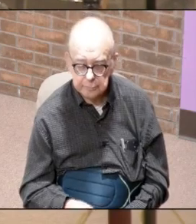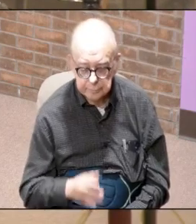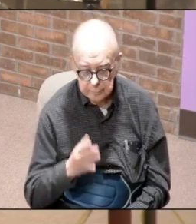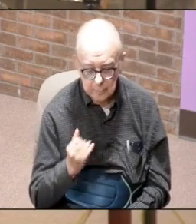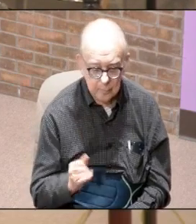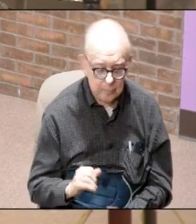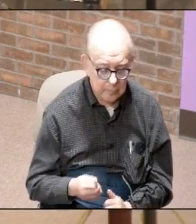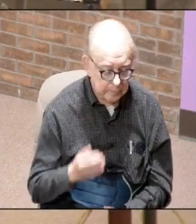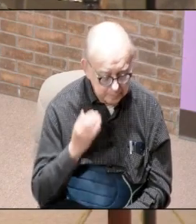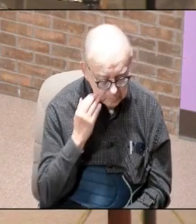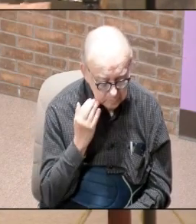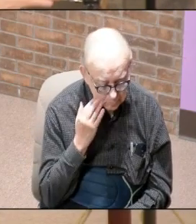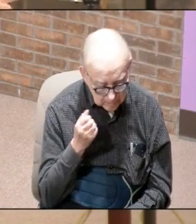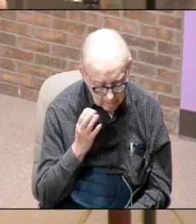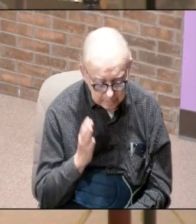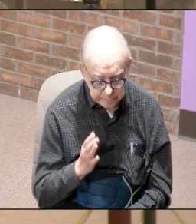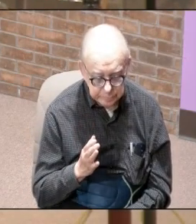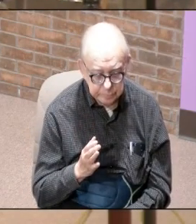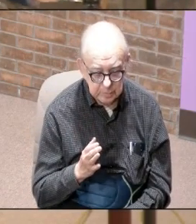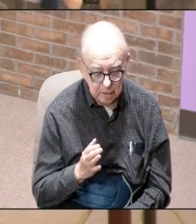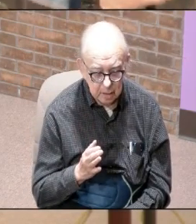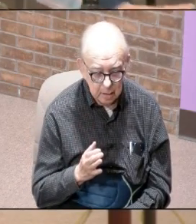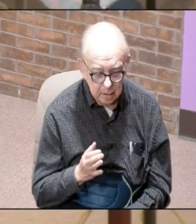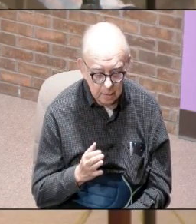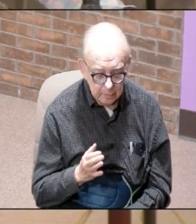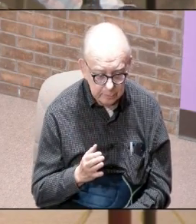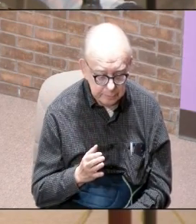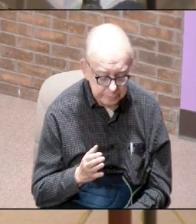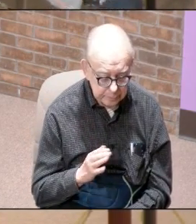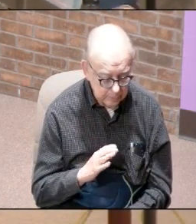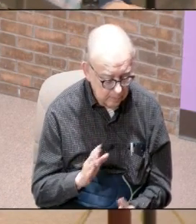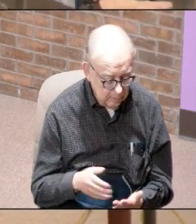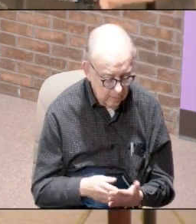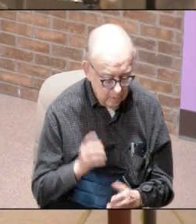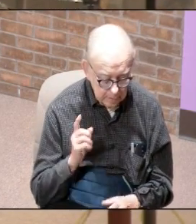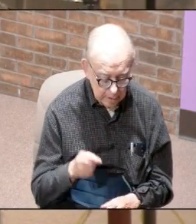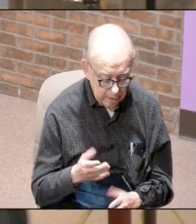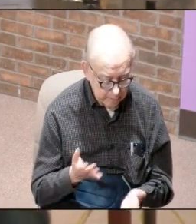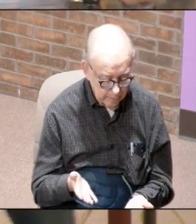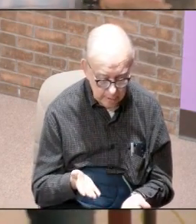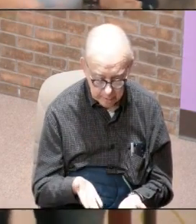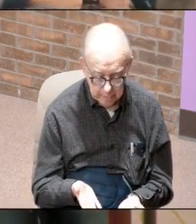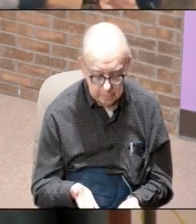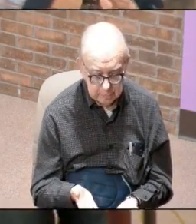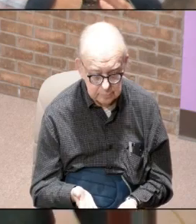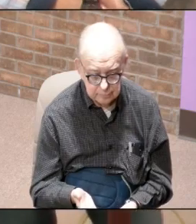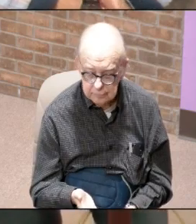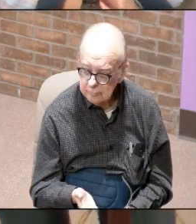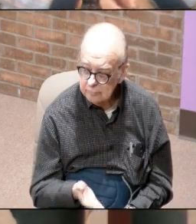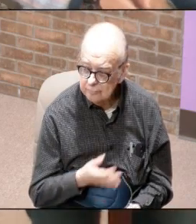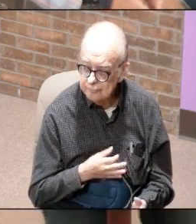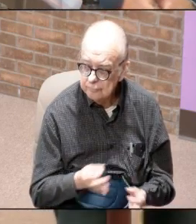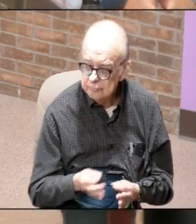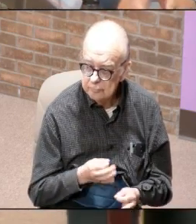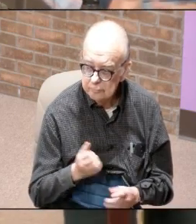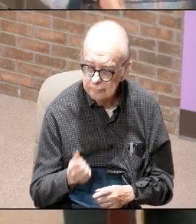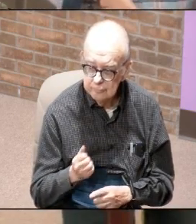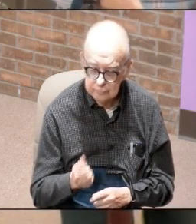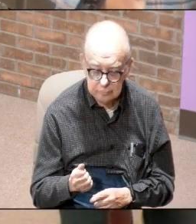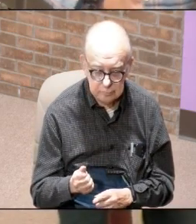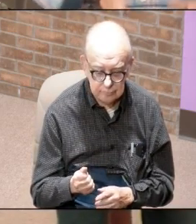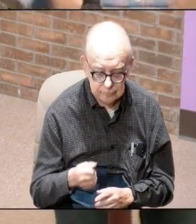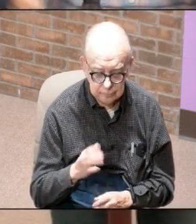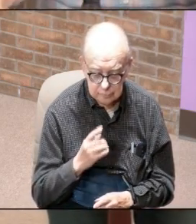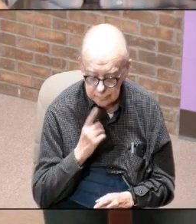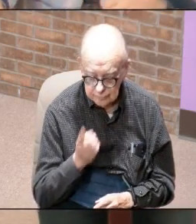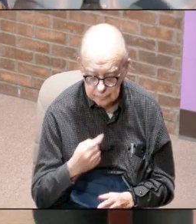because how do I know God this is all I need right here he defines himself he tells me who he